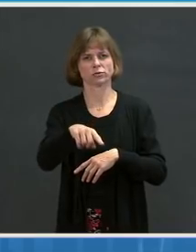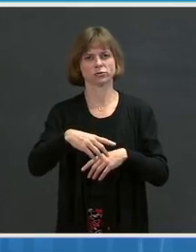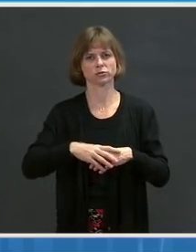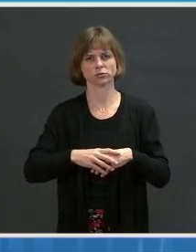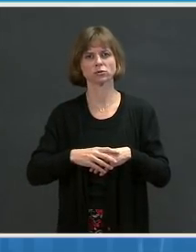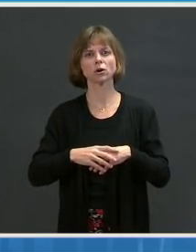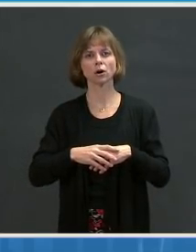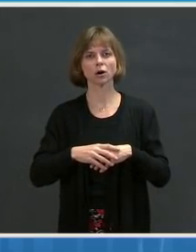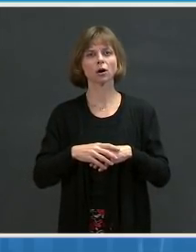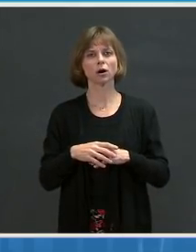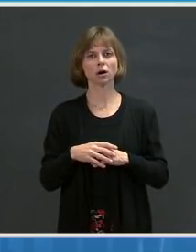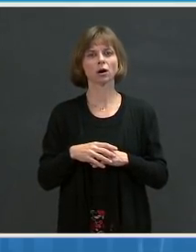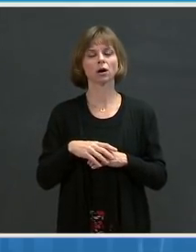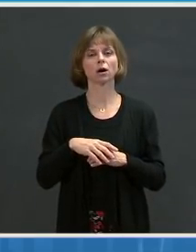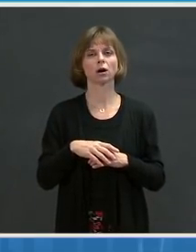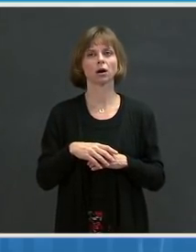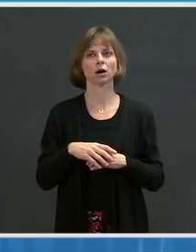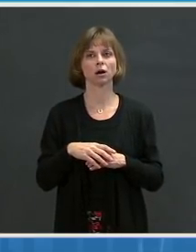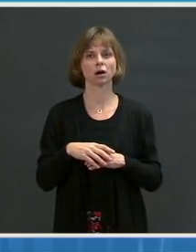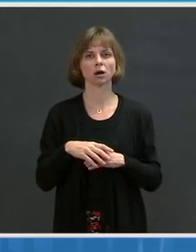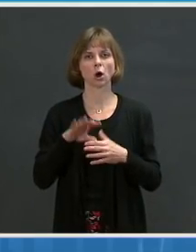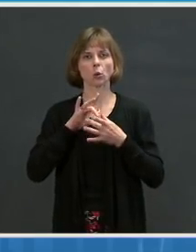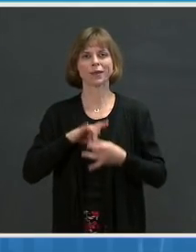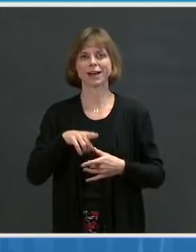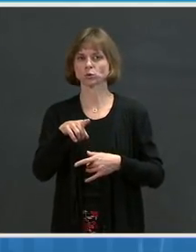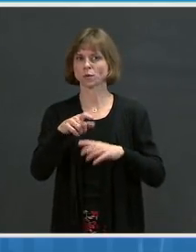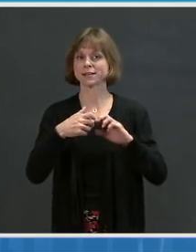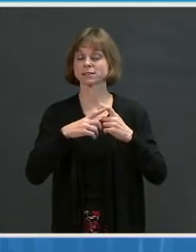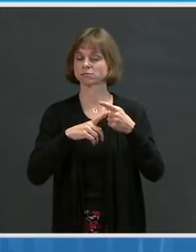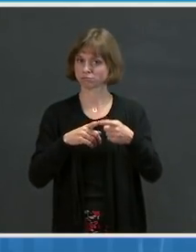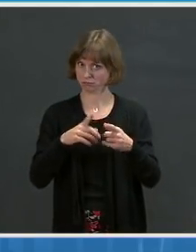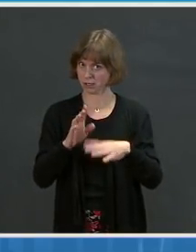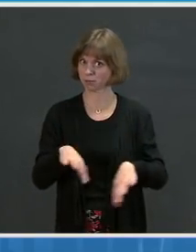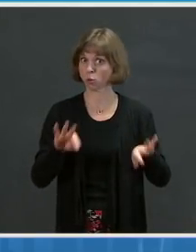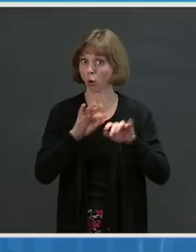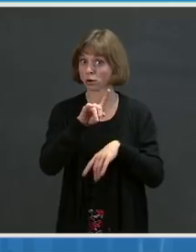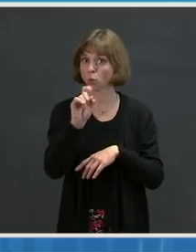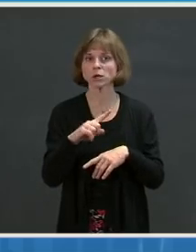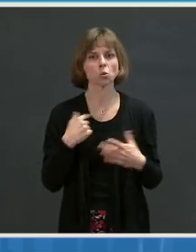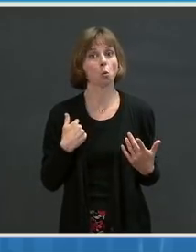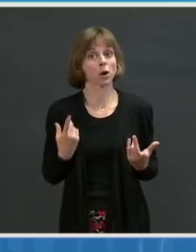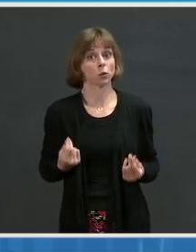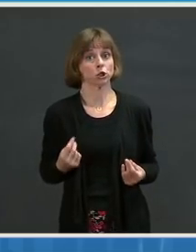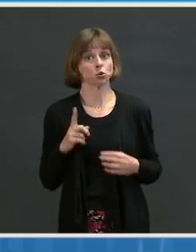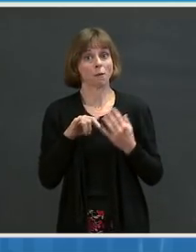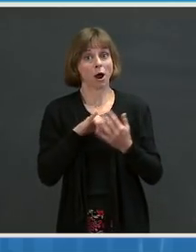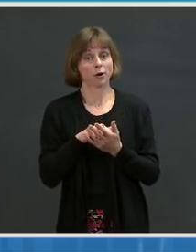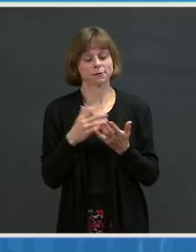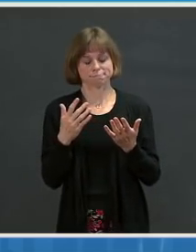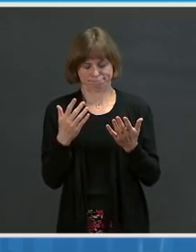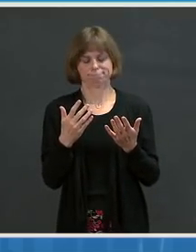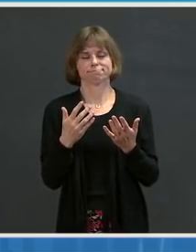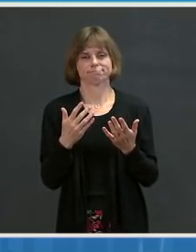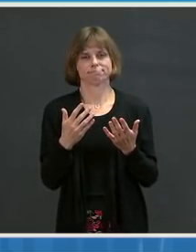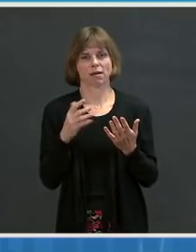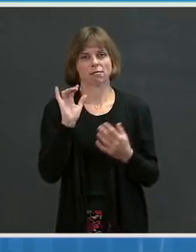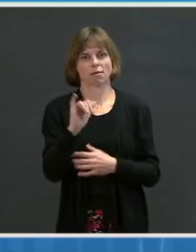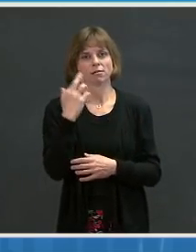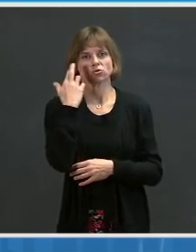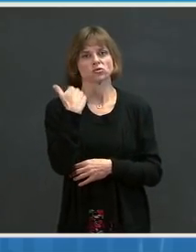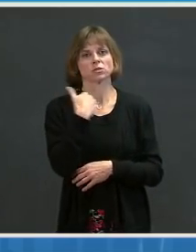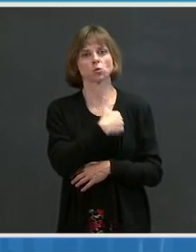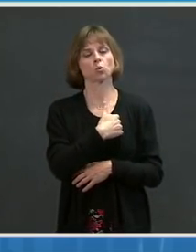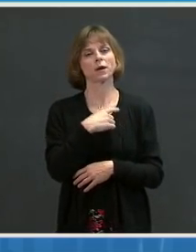this syndrome. Very important question about what we can do about it. And that's the reason why we are creating these